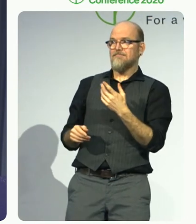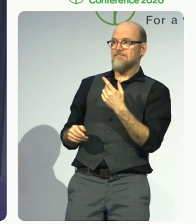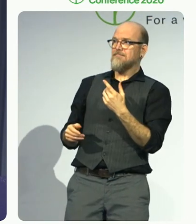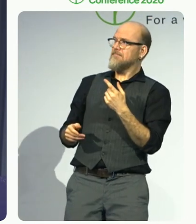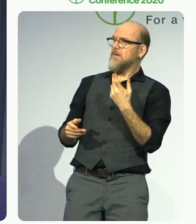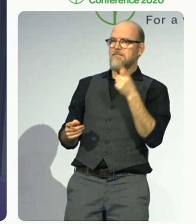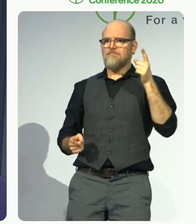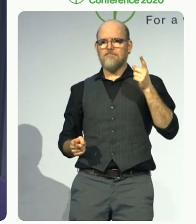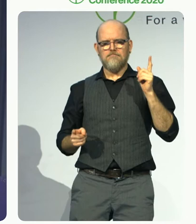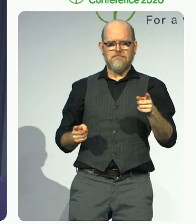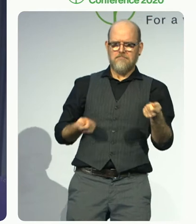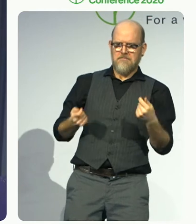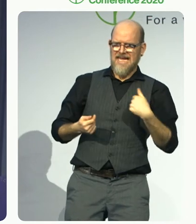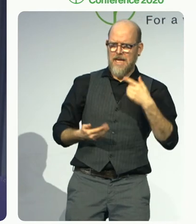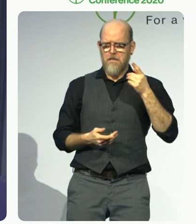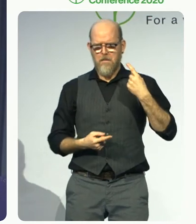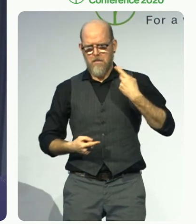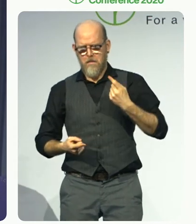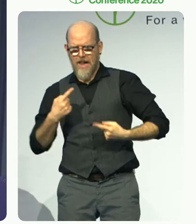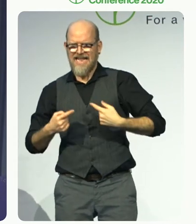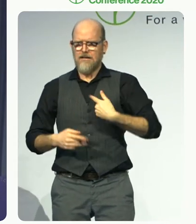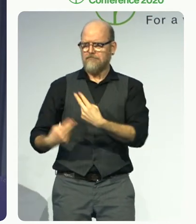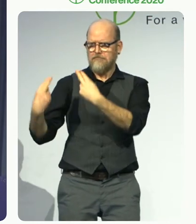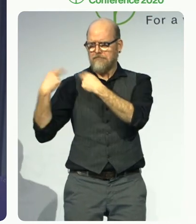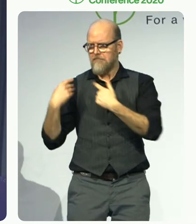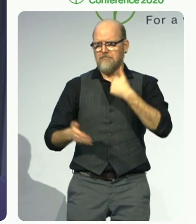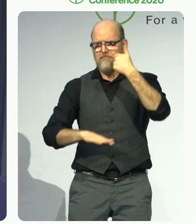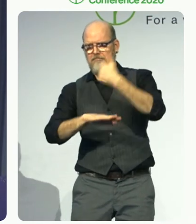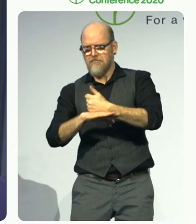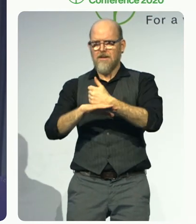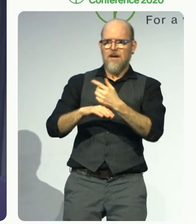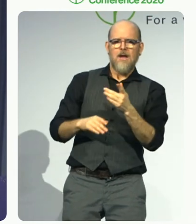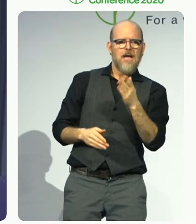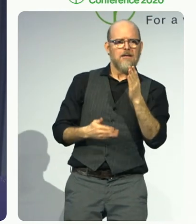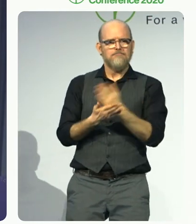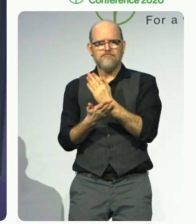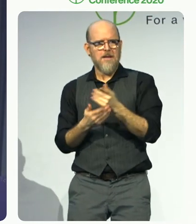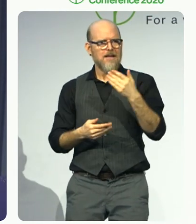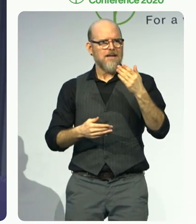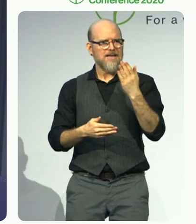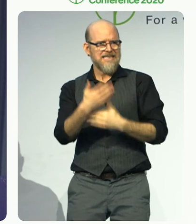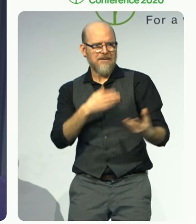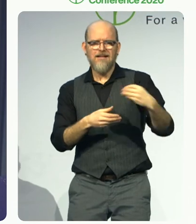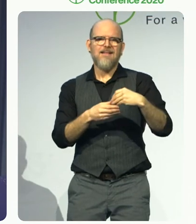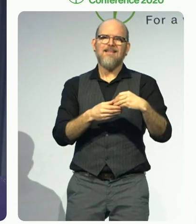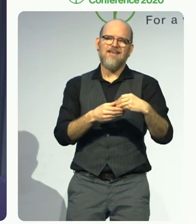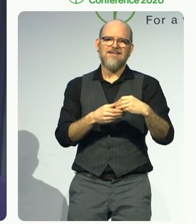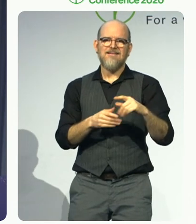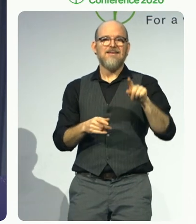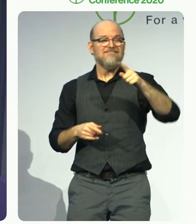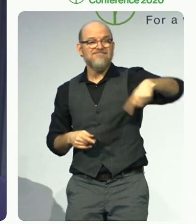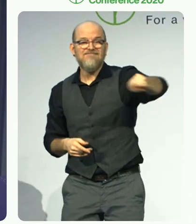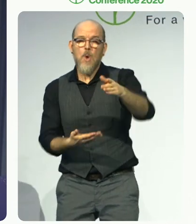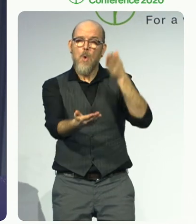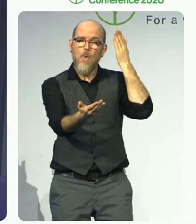Protecting and promoting the rights of people with disabilities is a top priority in Austria.